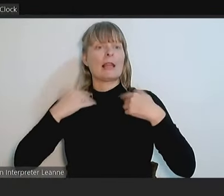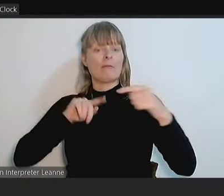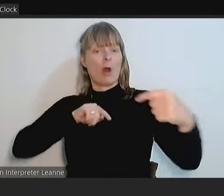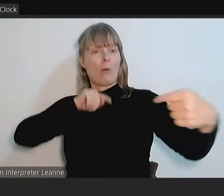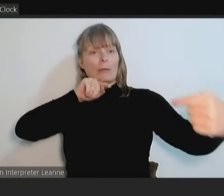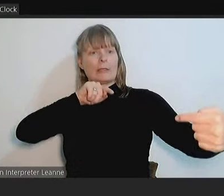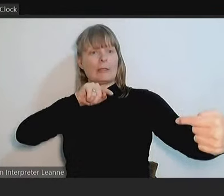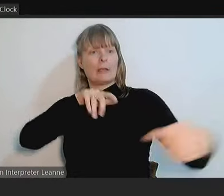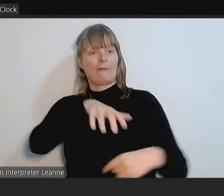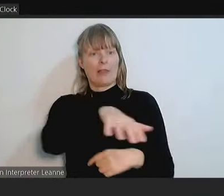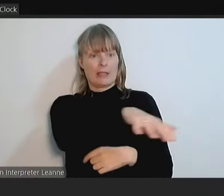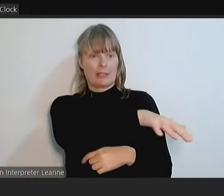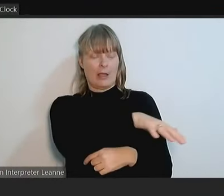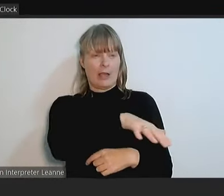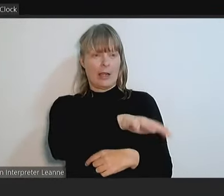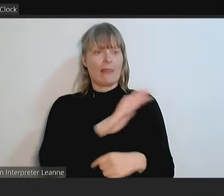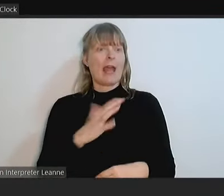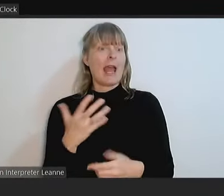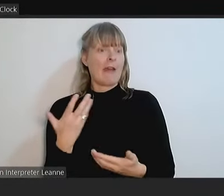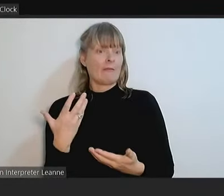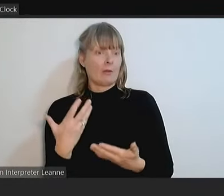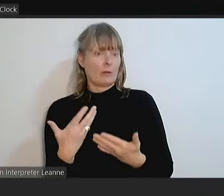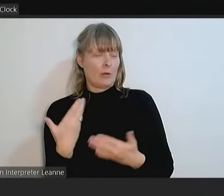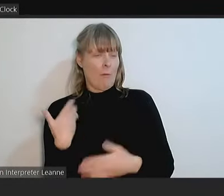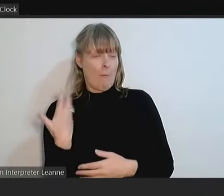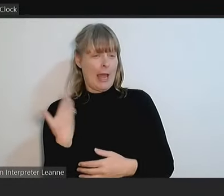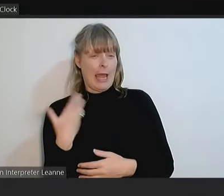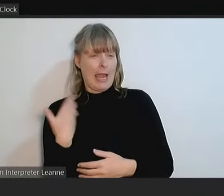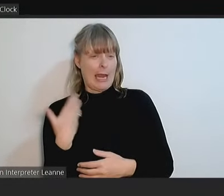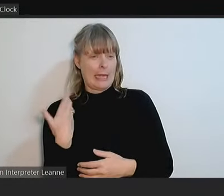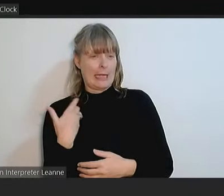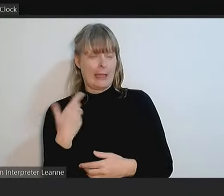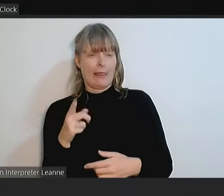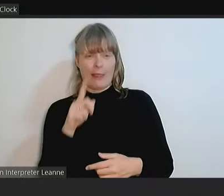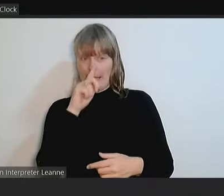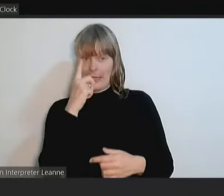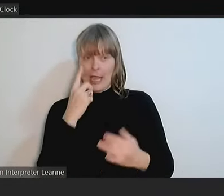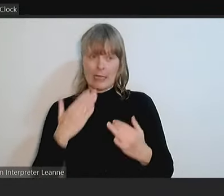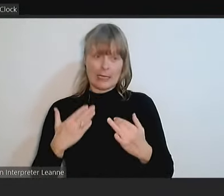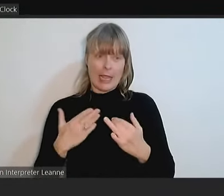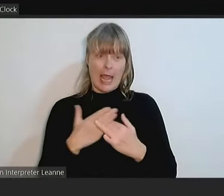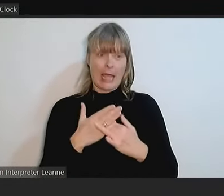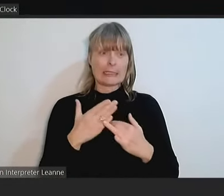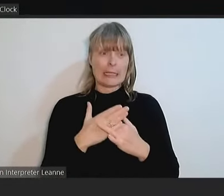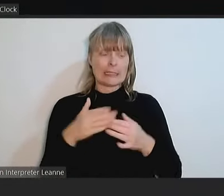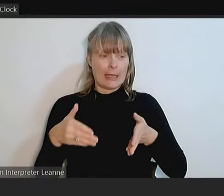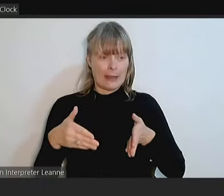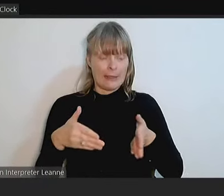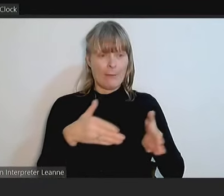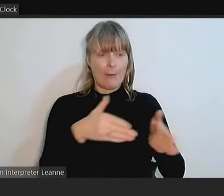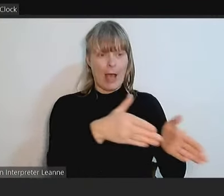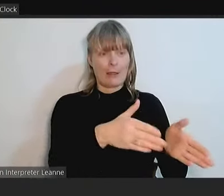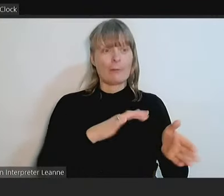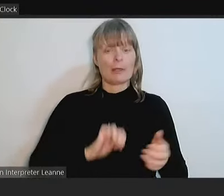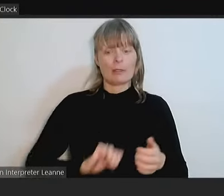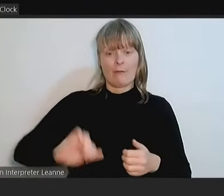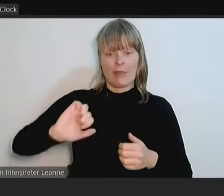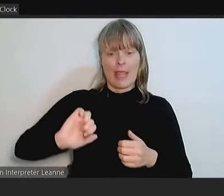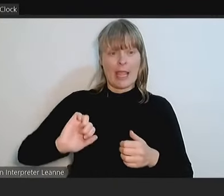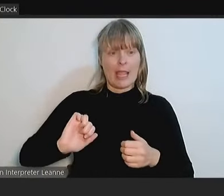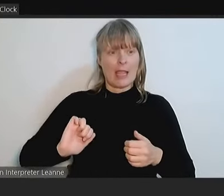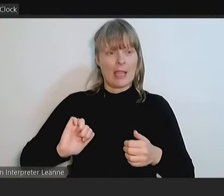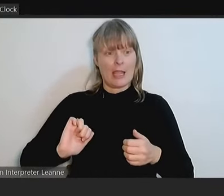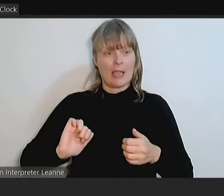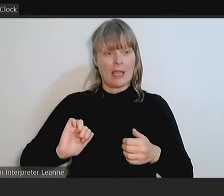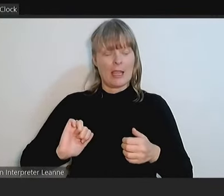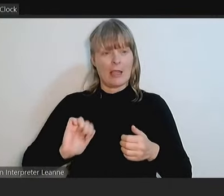complained that they are unable to access what is currently an unmade path because of their own mobility issues. I have, Mayor,